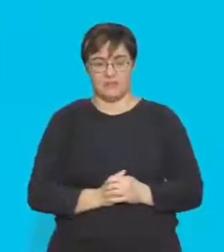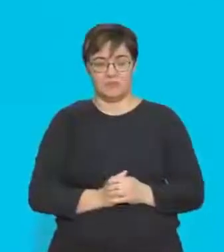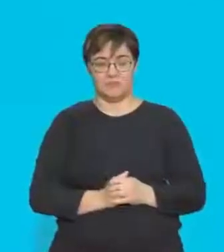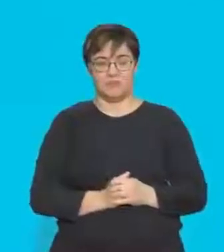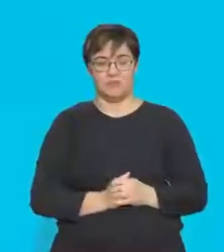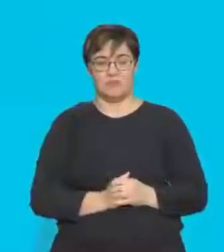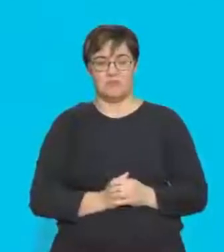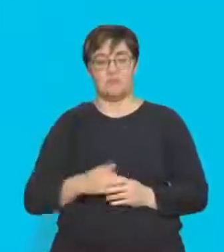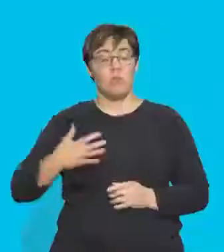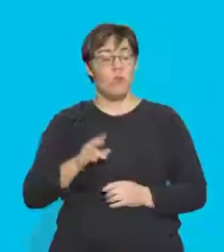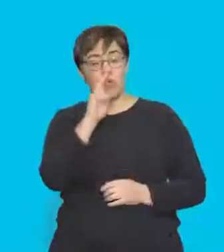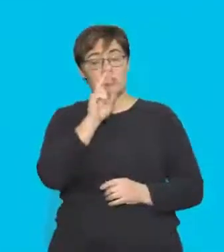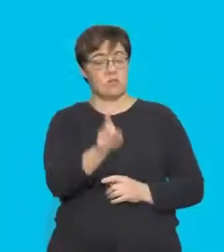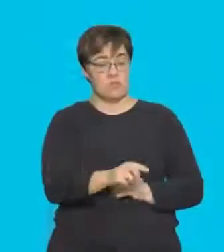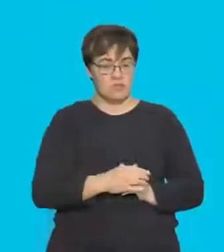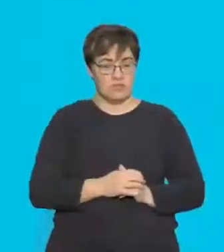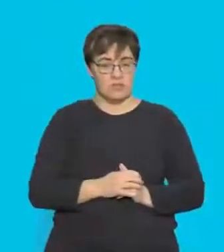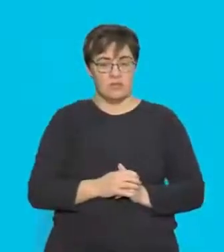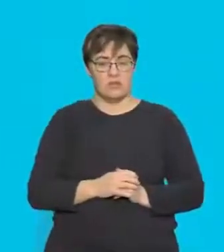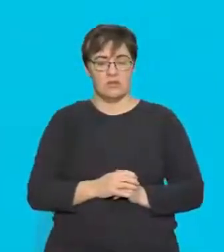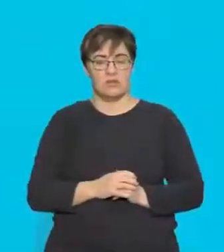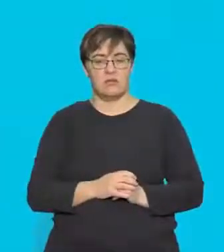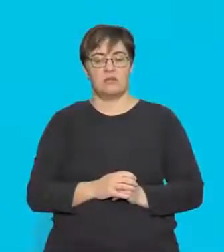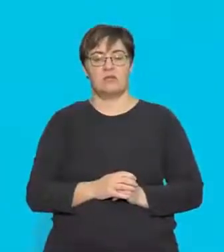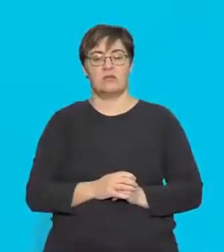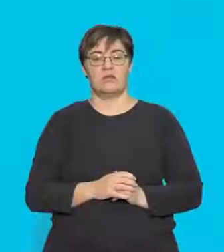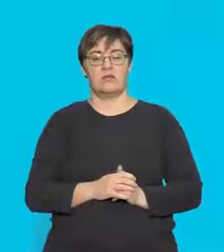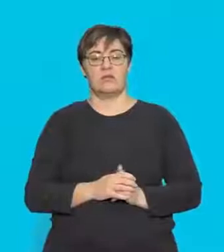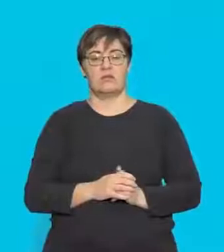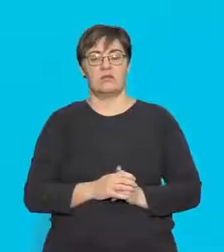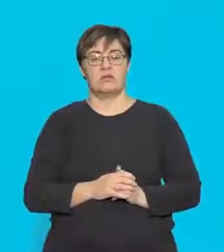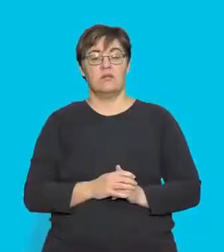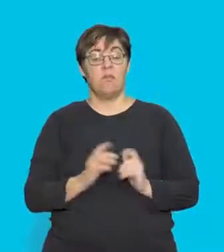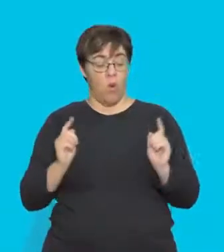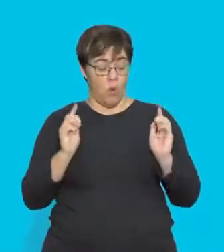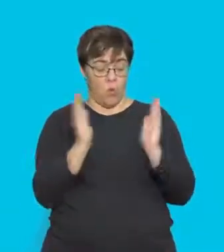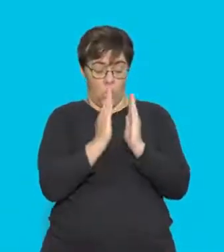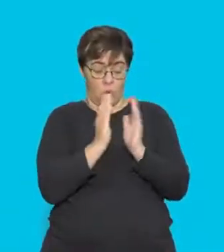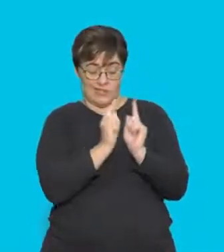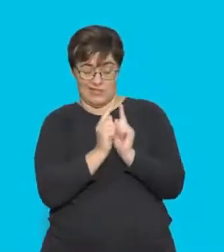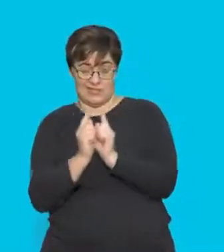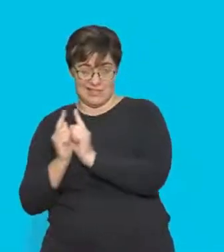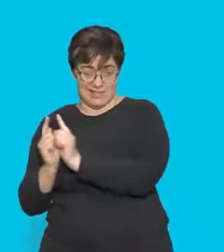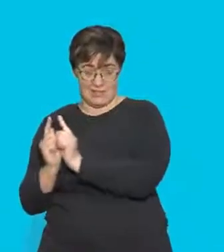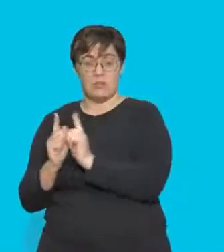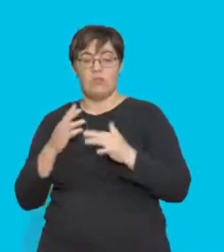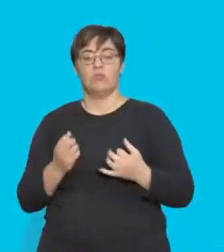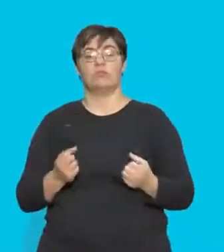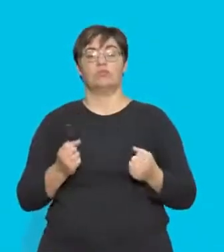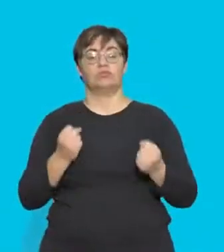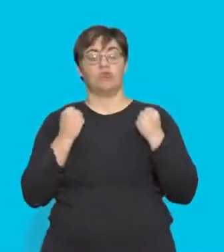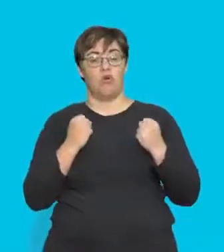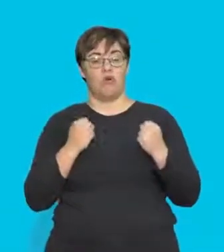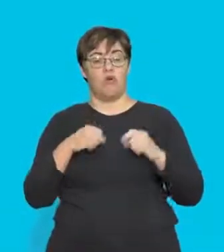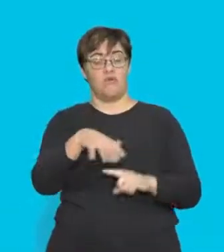And what I want you to see is I've deliberately put the crosses on this side close together. That's a strong magnetic